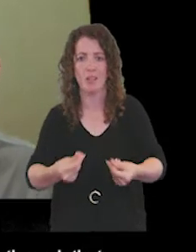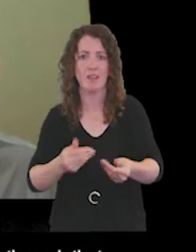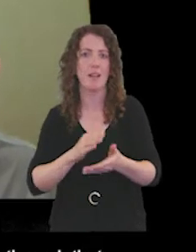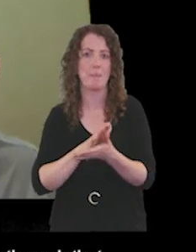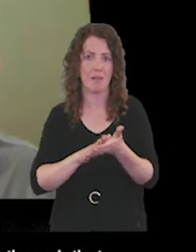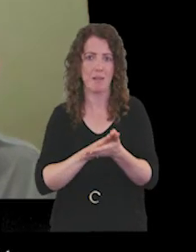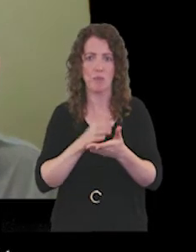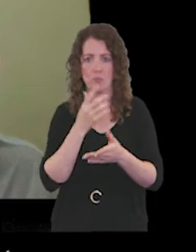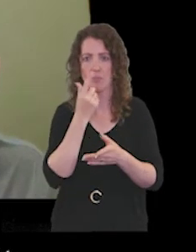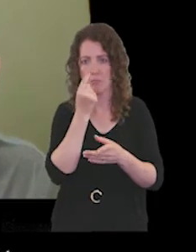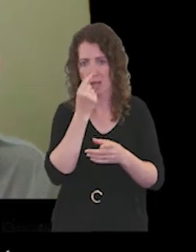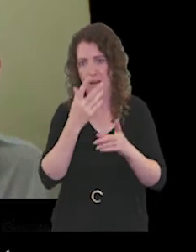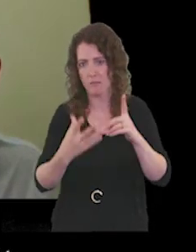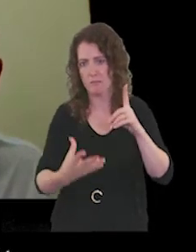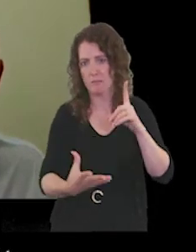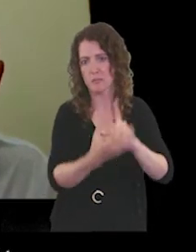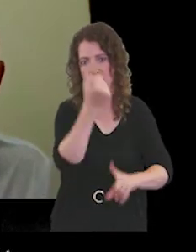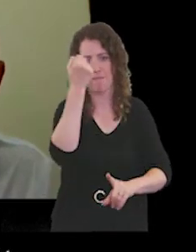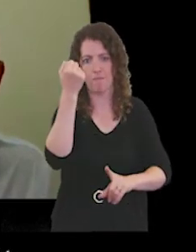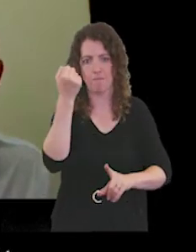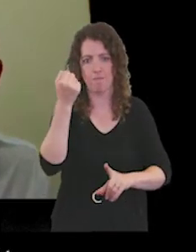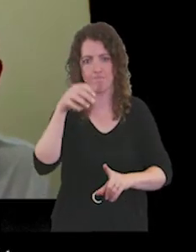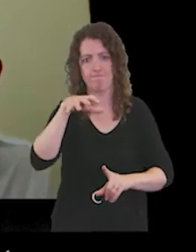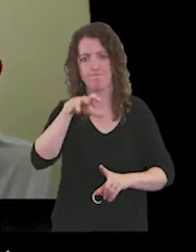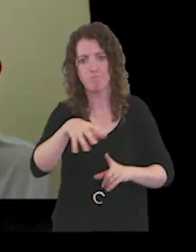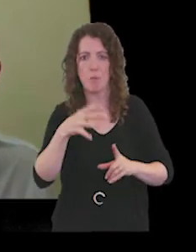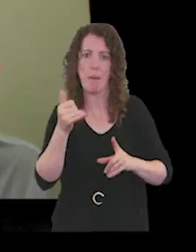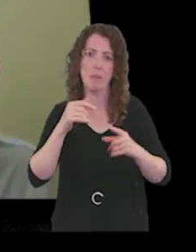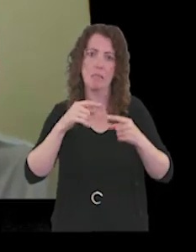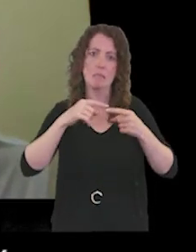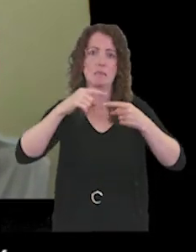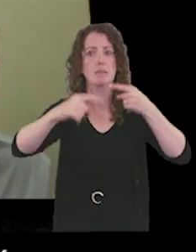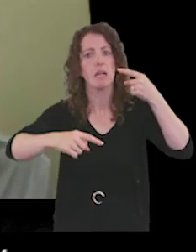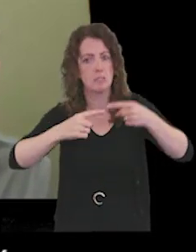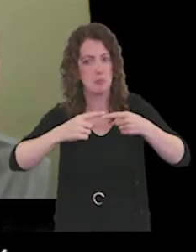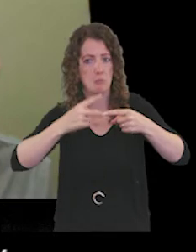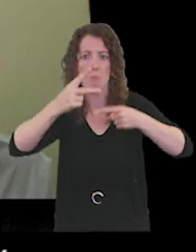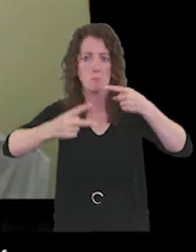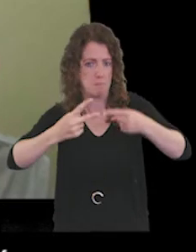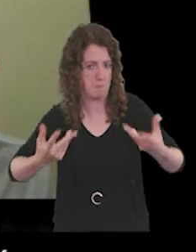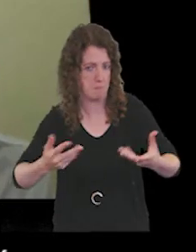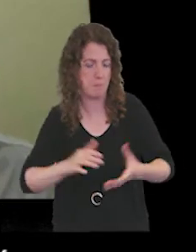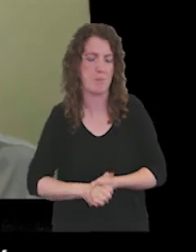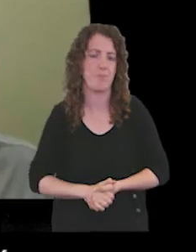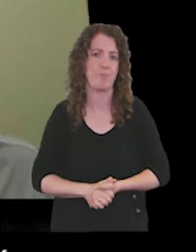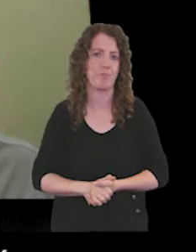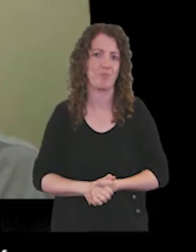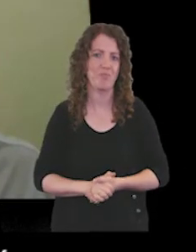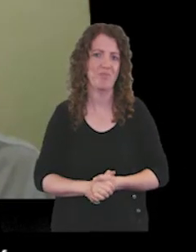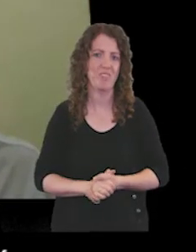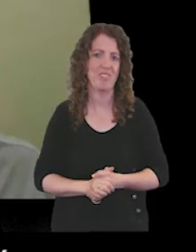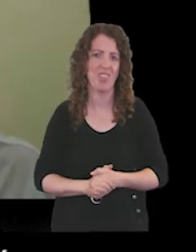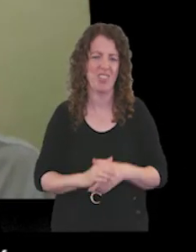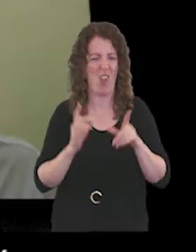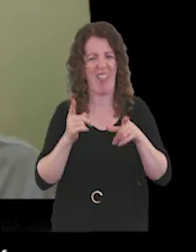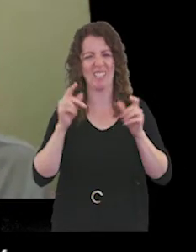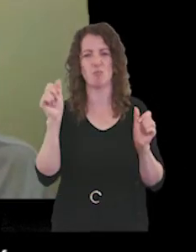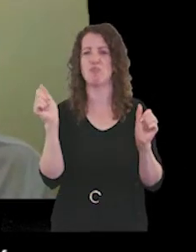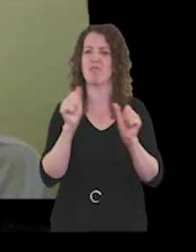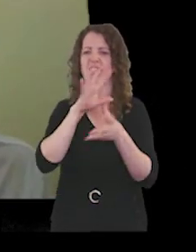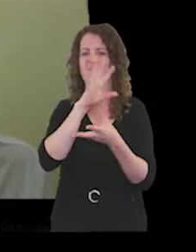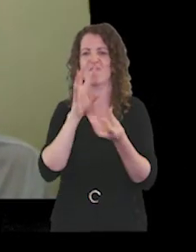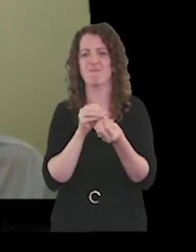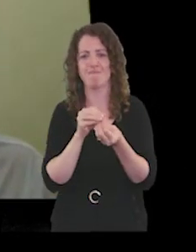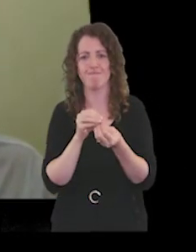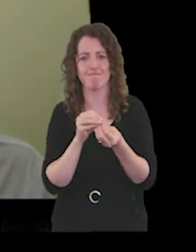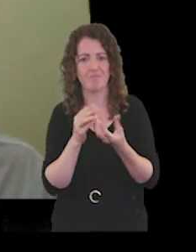get to um a place that we want to be in the next year or so so that that's the sort of my sort of brief overview of